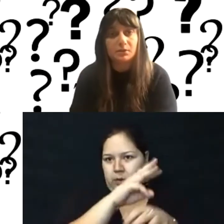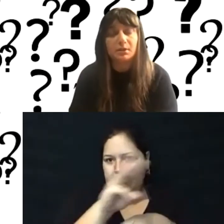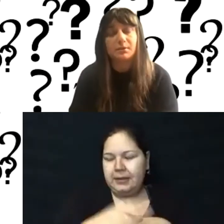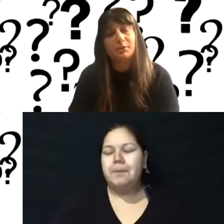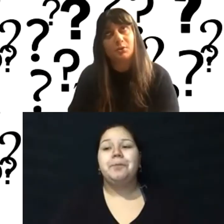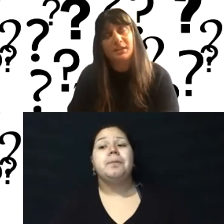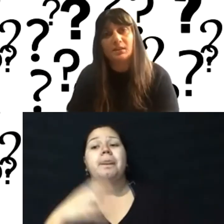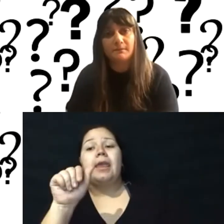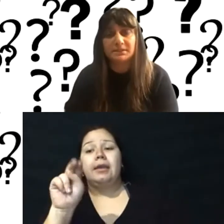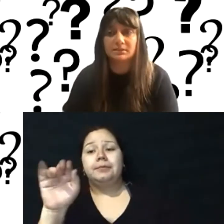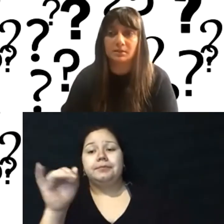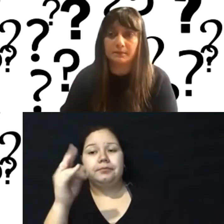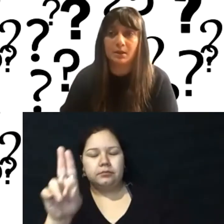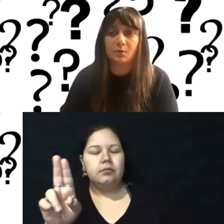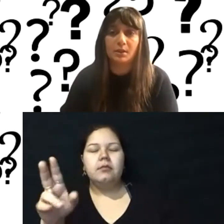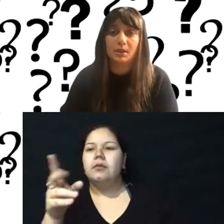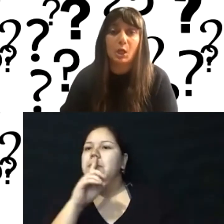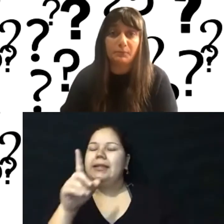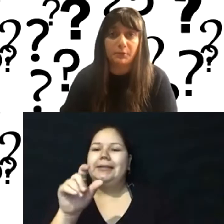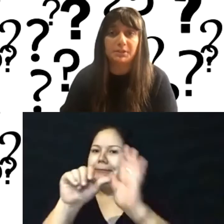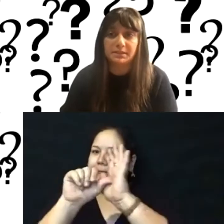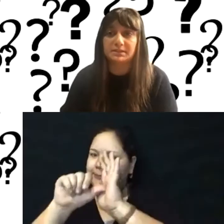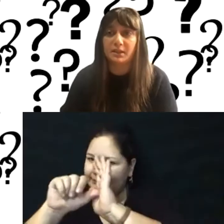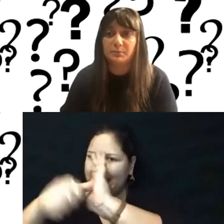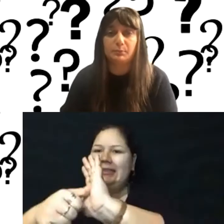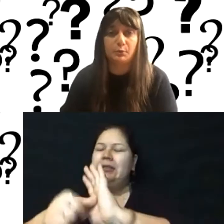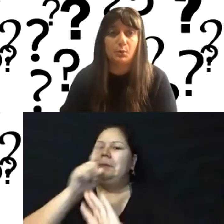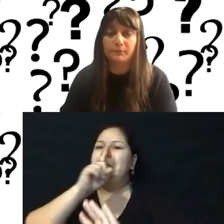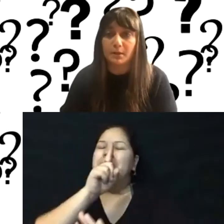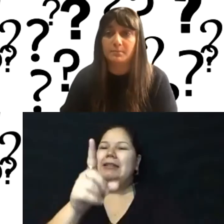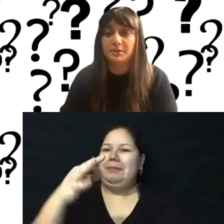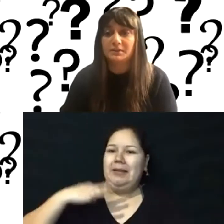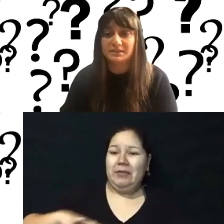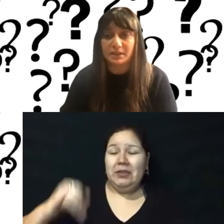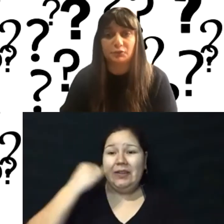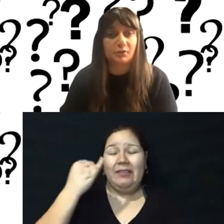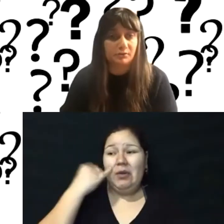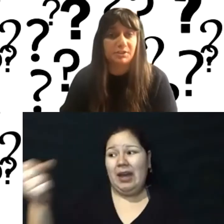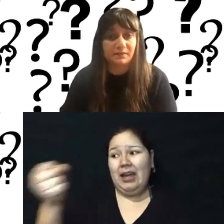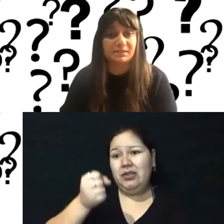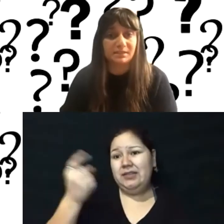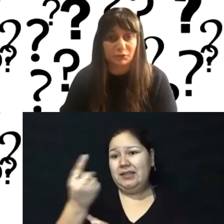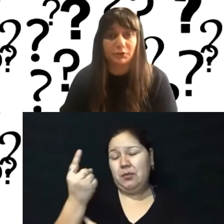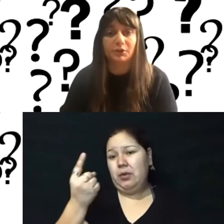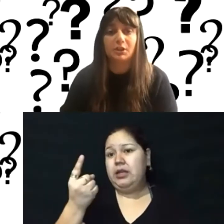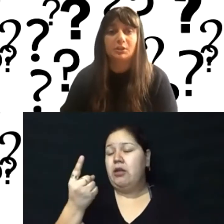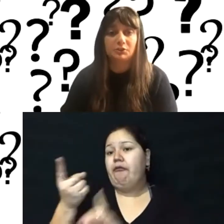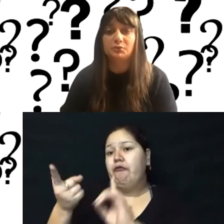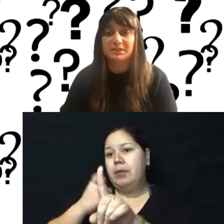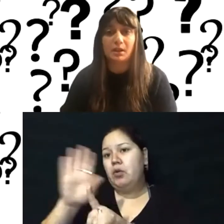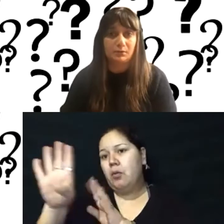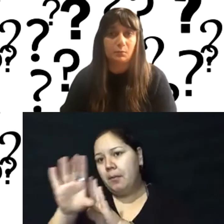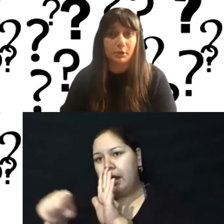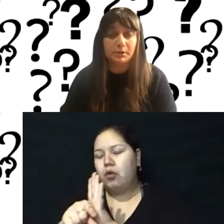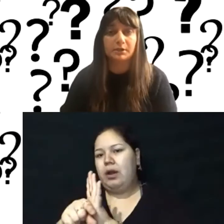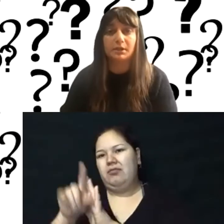have, you know, I can't emphasize enough how helpful it is to have people who are from the sector, understand this sector to